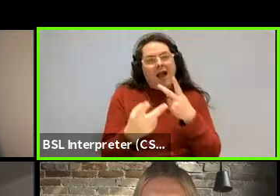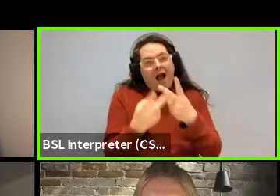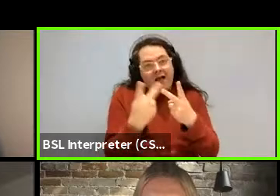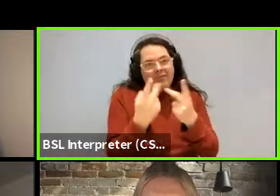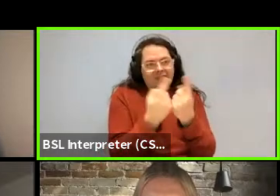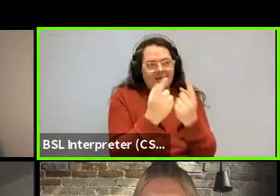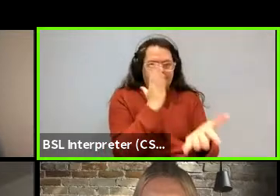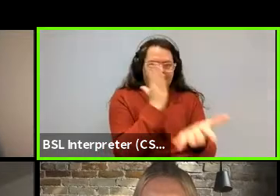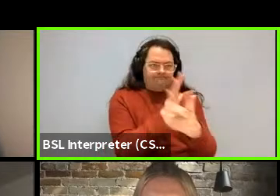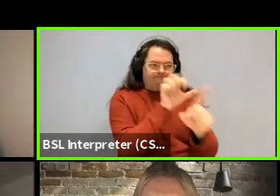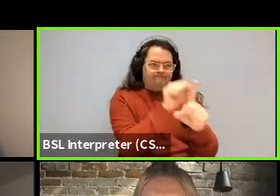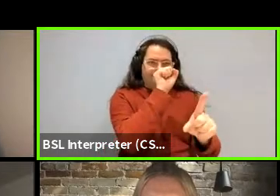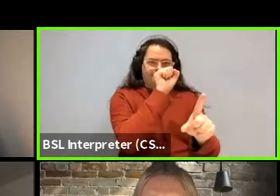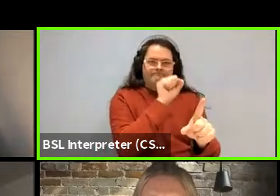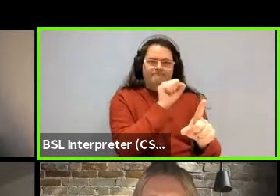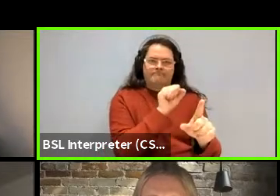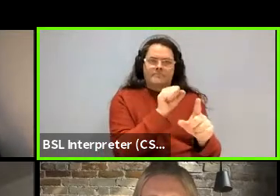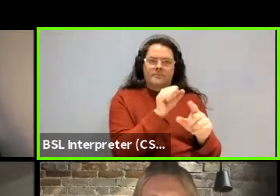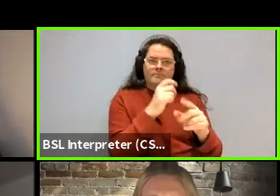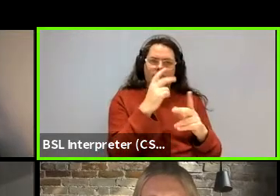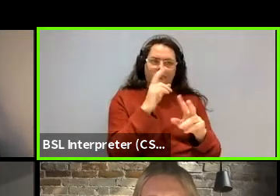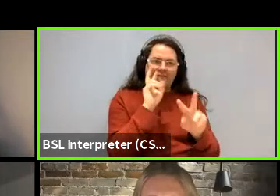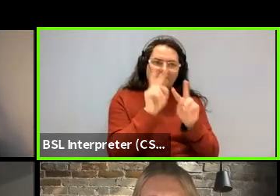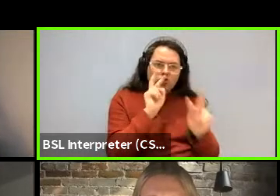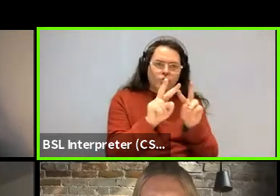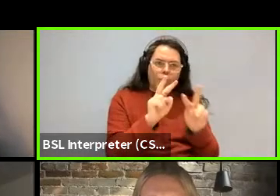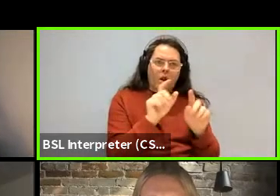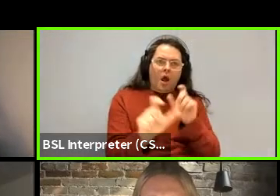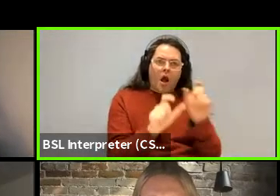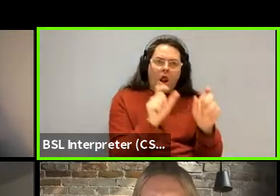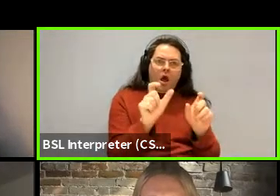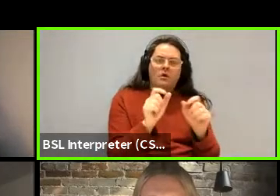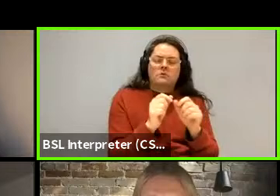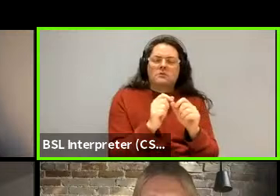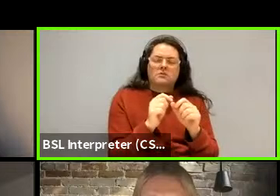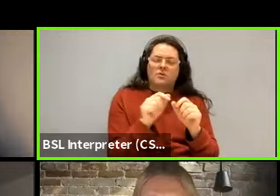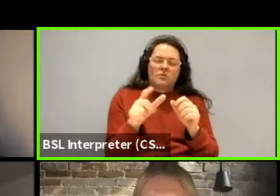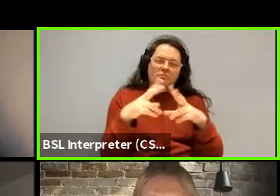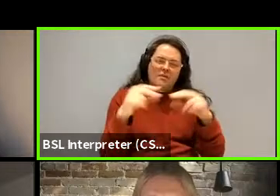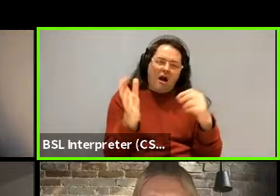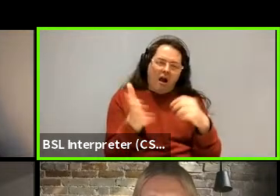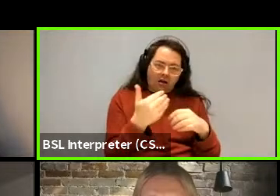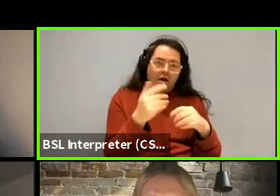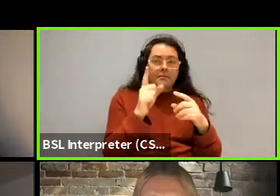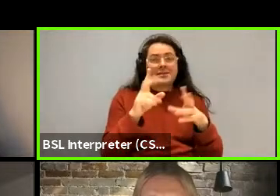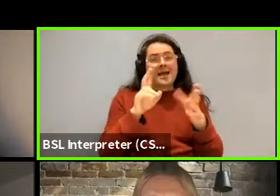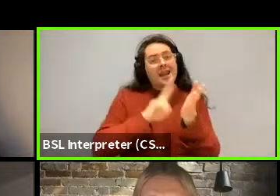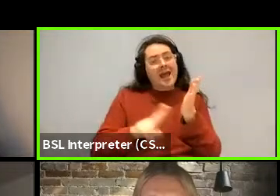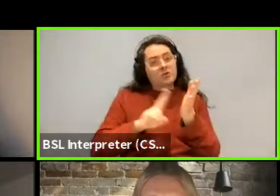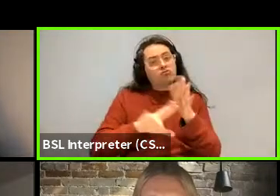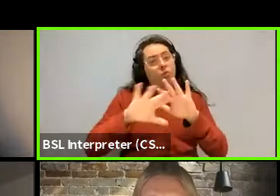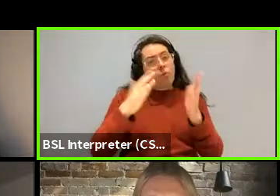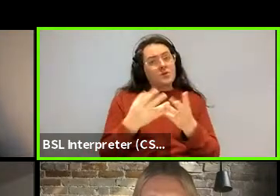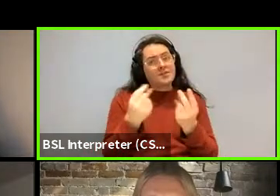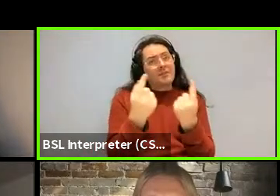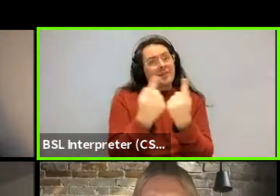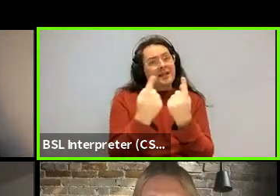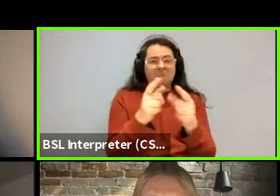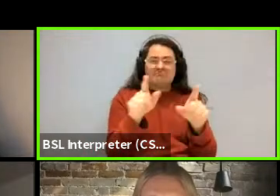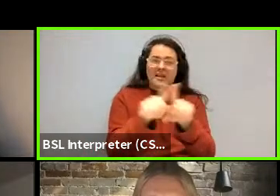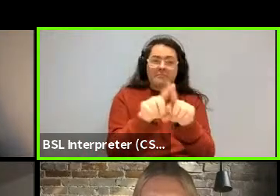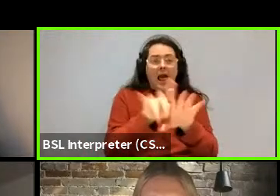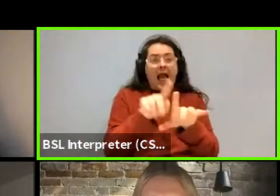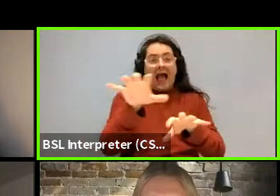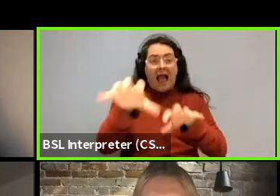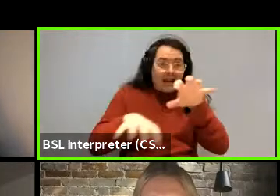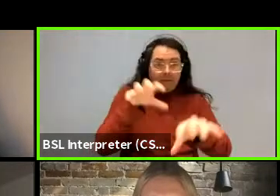which are actually visually salient there, but there are examples of items in the, in the natural world, which are pretty identical. And those are like, for example, animals,